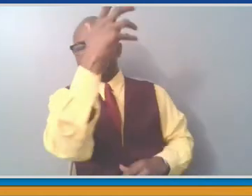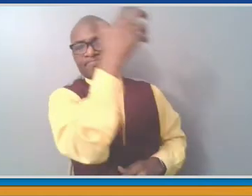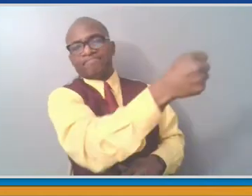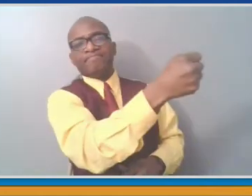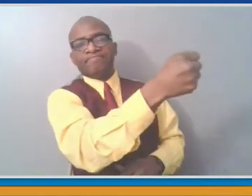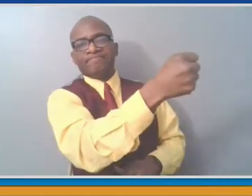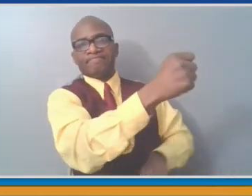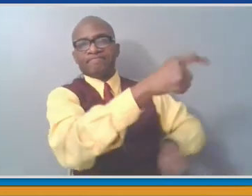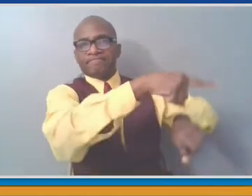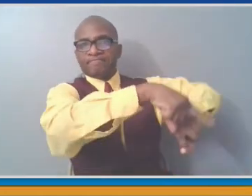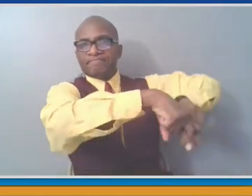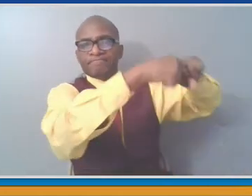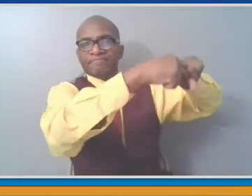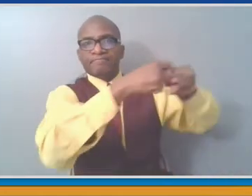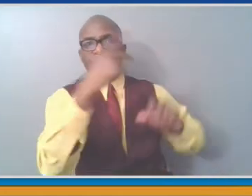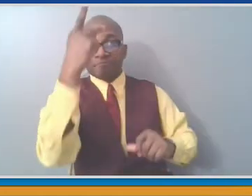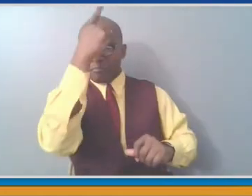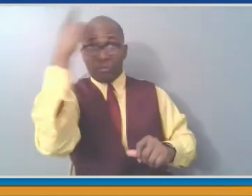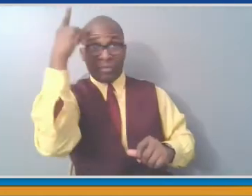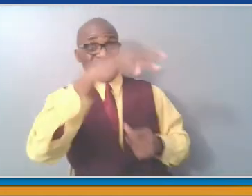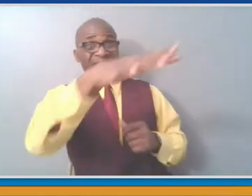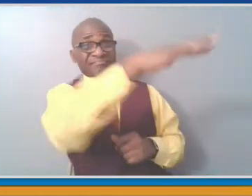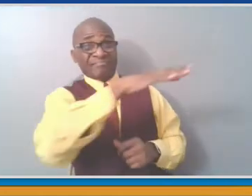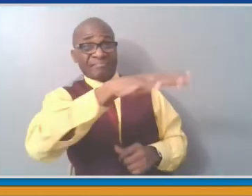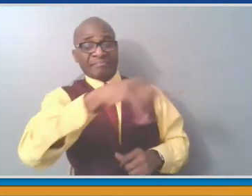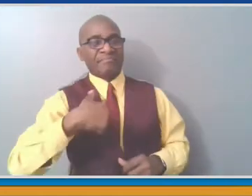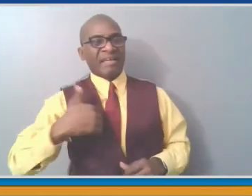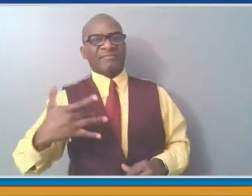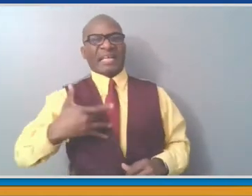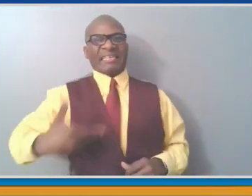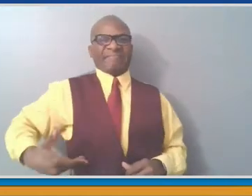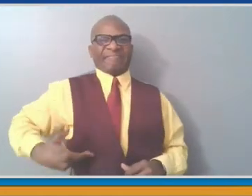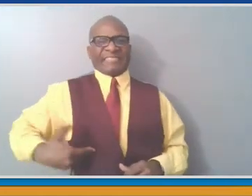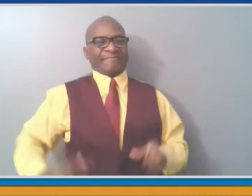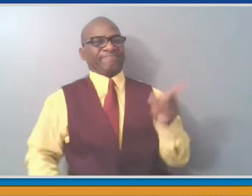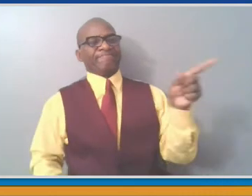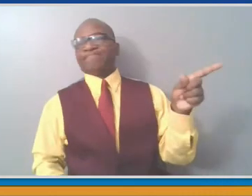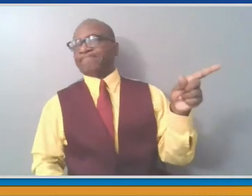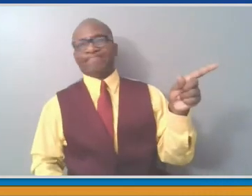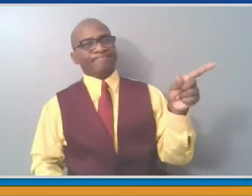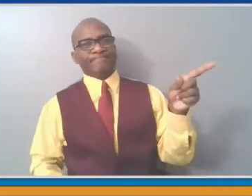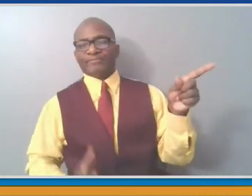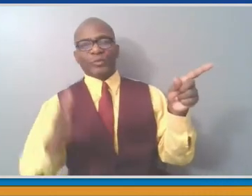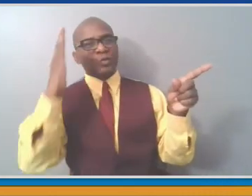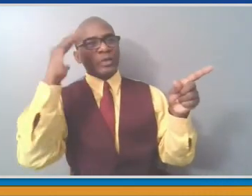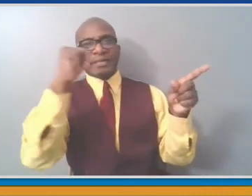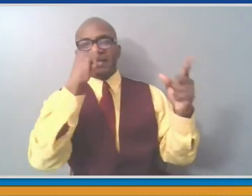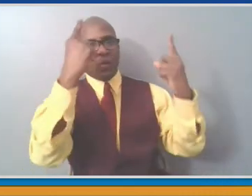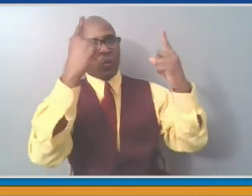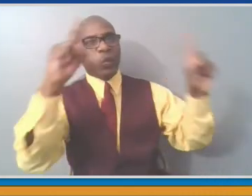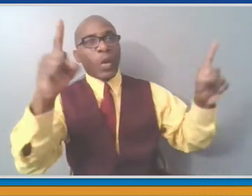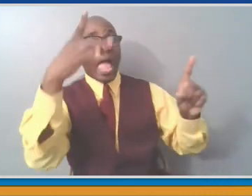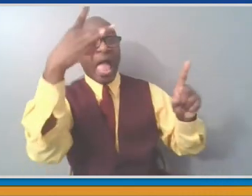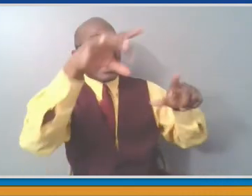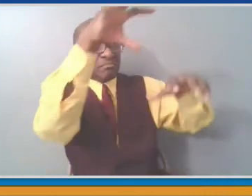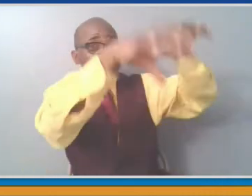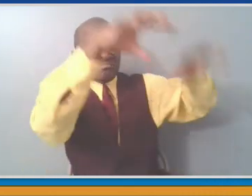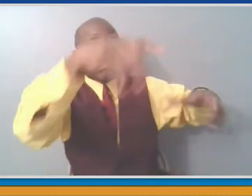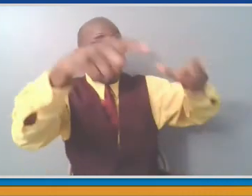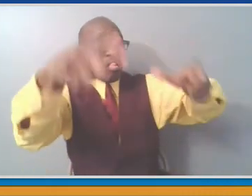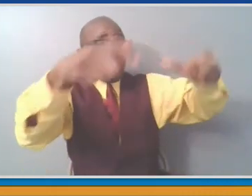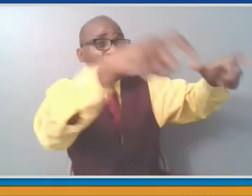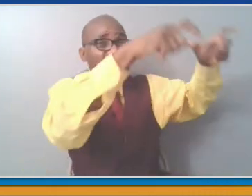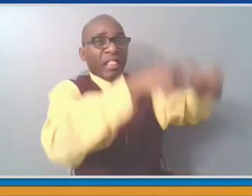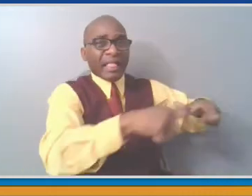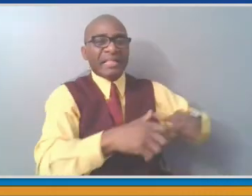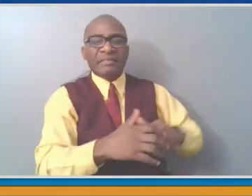my judgment, would not properly accommodate the 18 holes that disc golf wants, and that we should resurvey the various other sites that we have